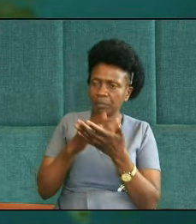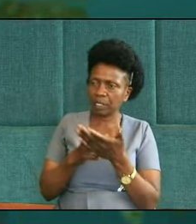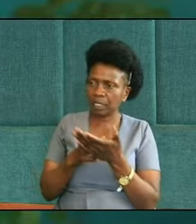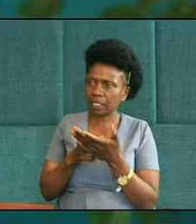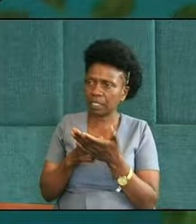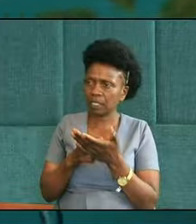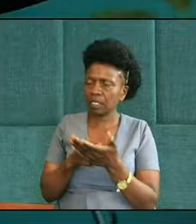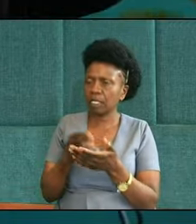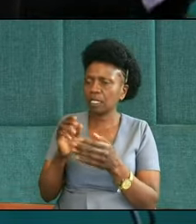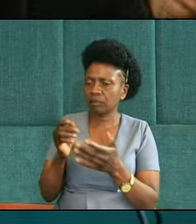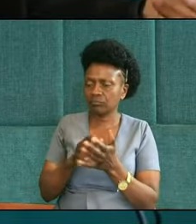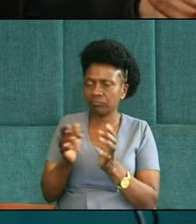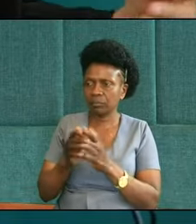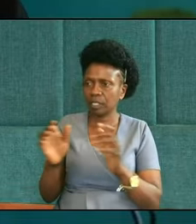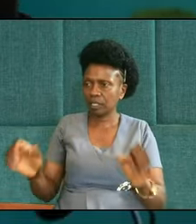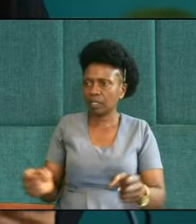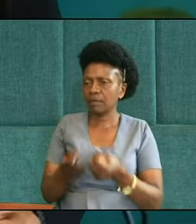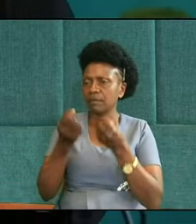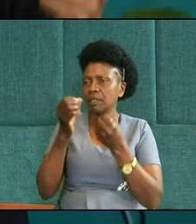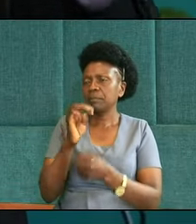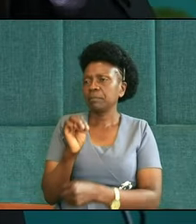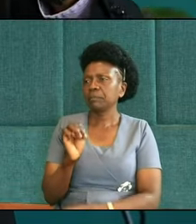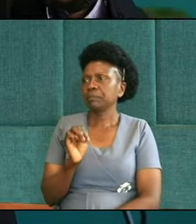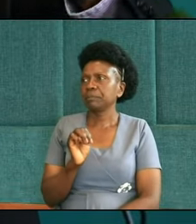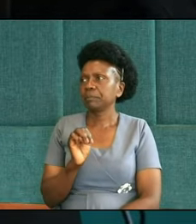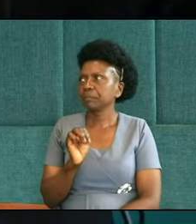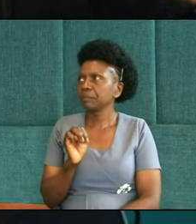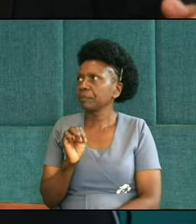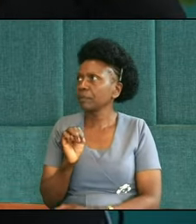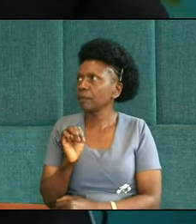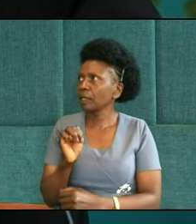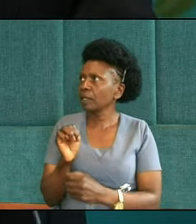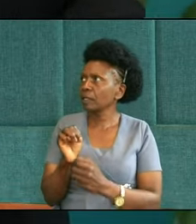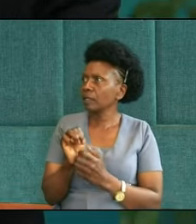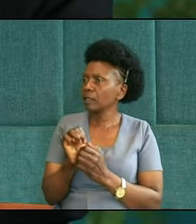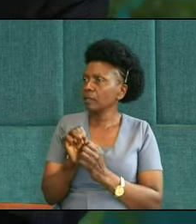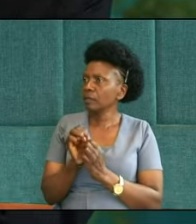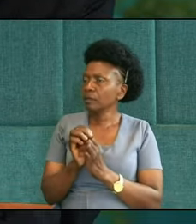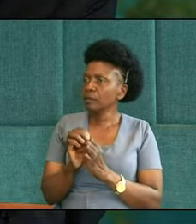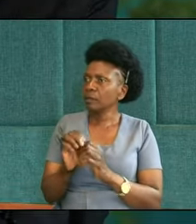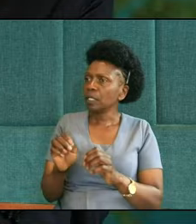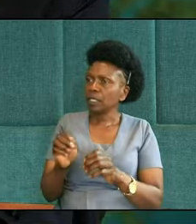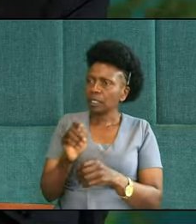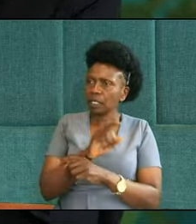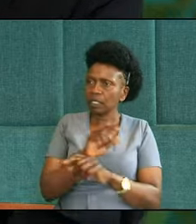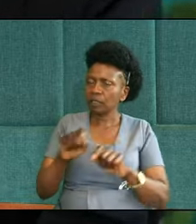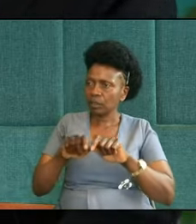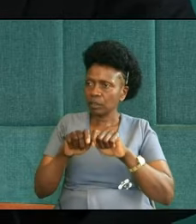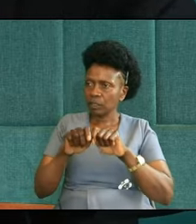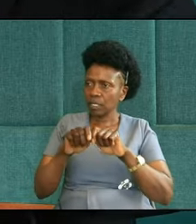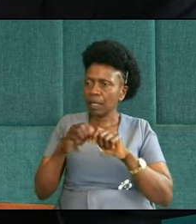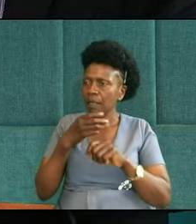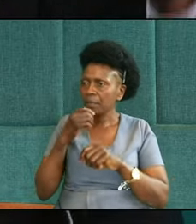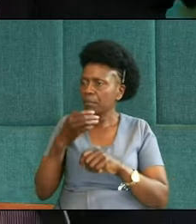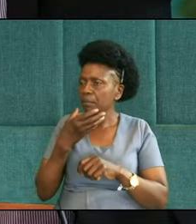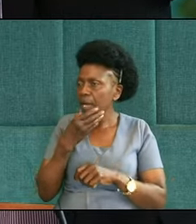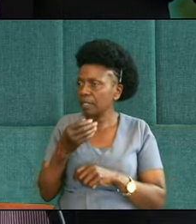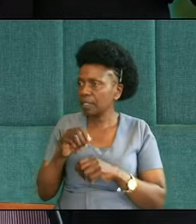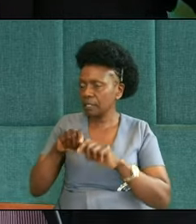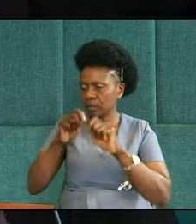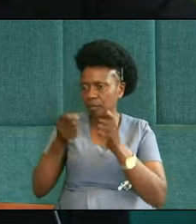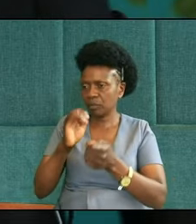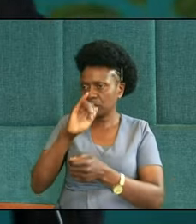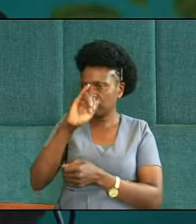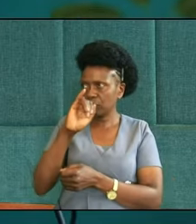failed, and that's why I love the story of Judah, because you know the Bible doesn't say the lion of the tribe of Joseph, uh-uh, no, no, it doesn't say that, the